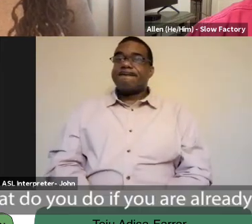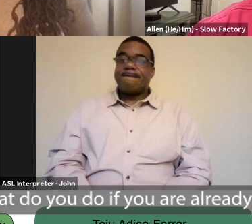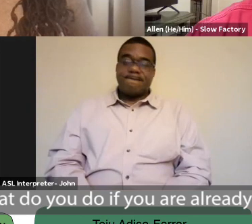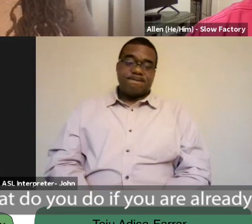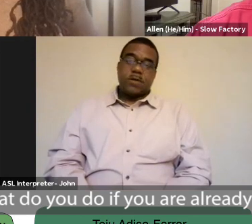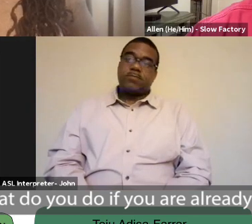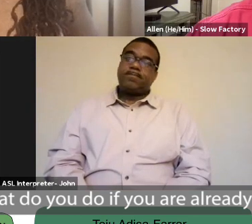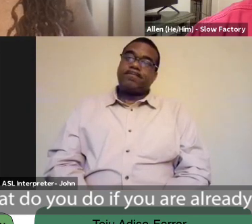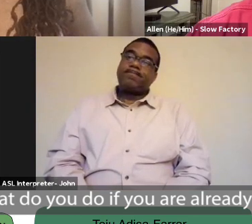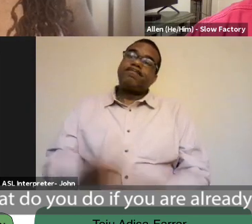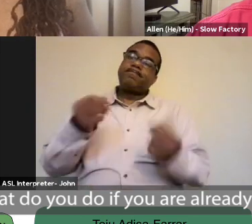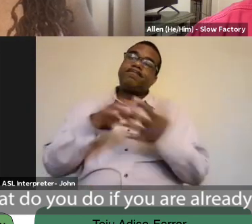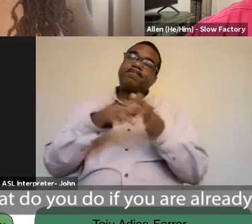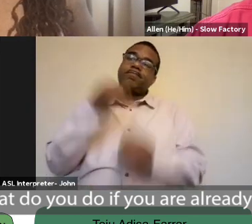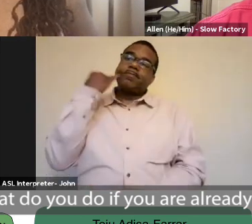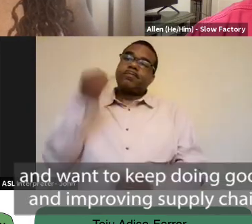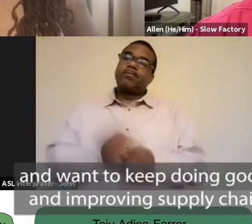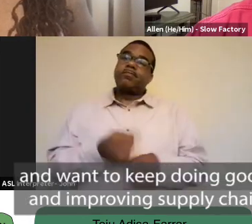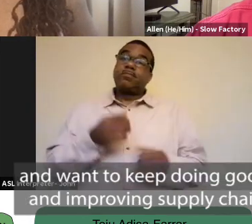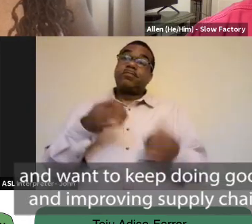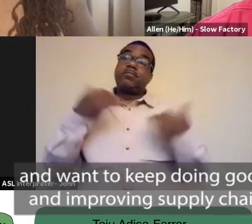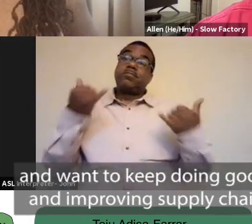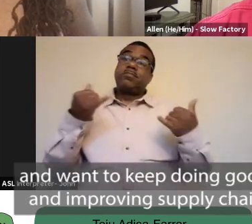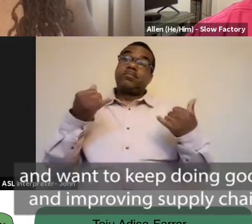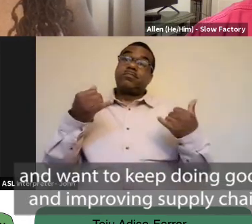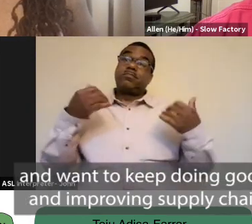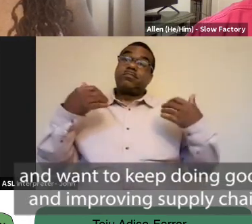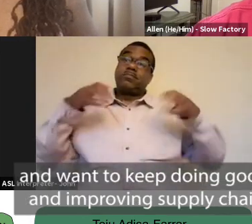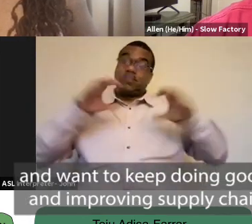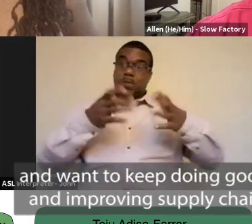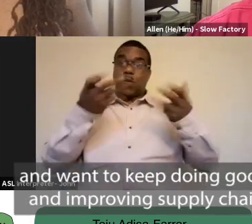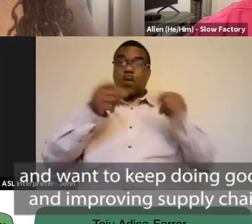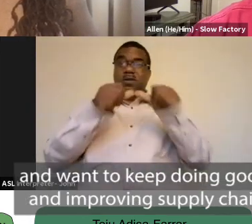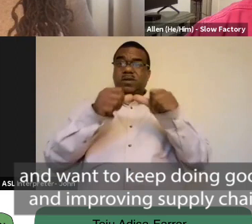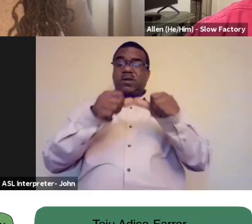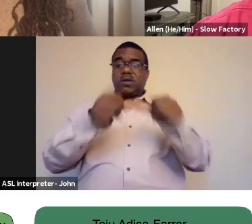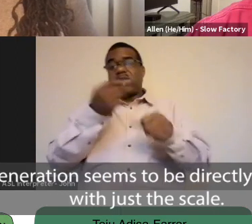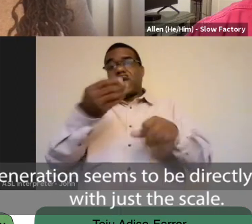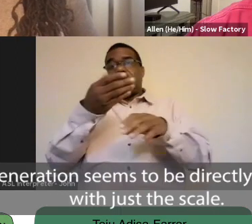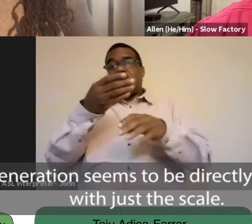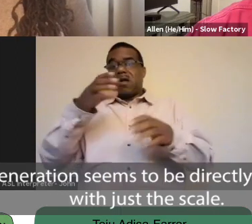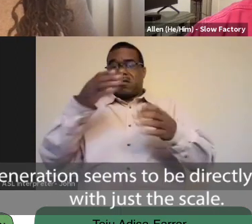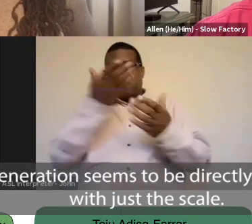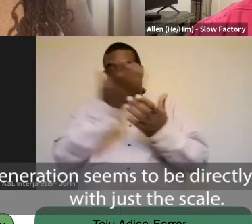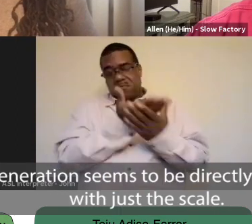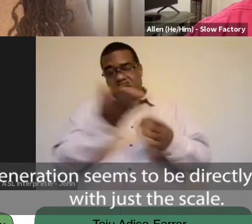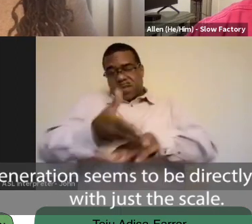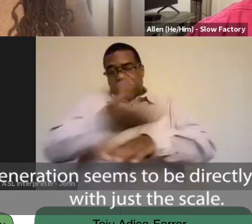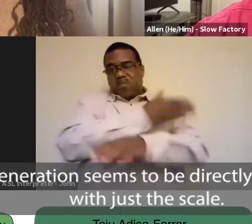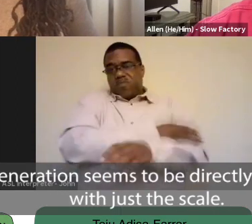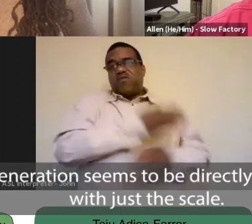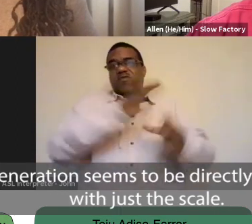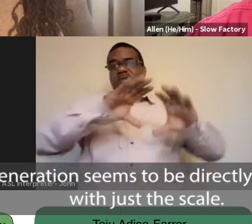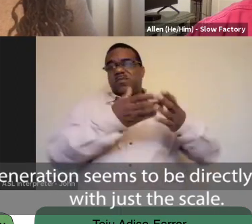What do you do if you are already at scale and want to keep doing good and improving supply chain? Regeneration seems to be